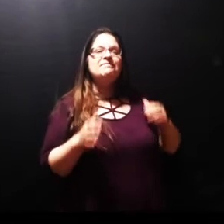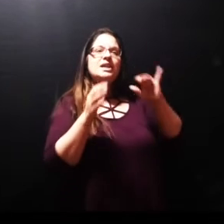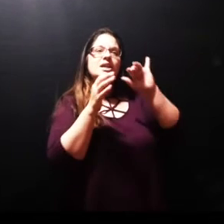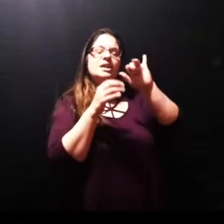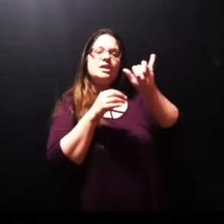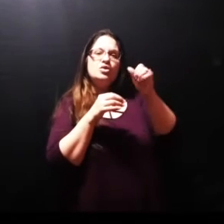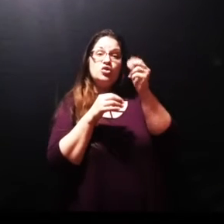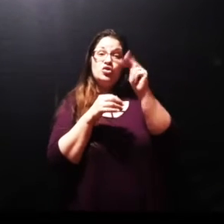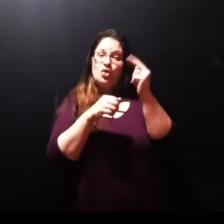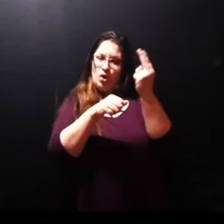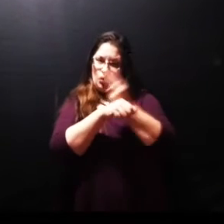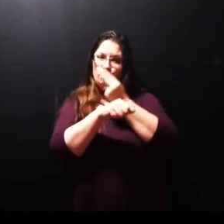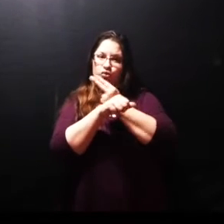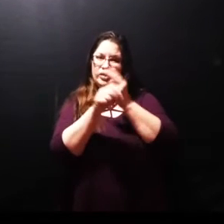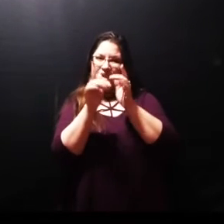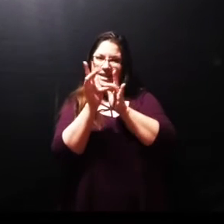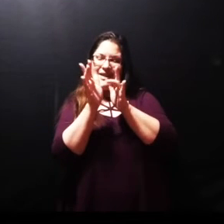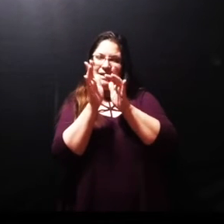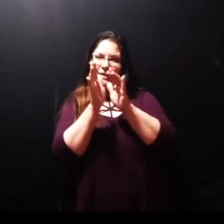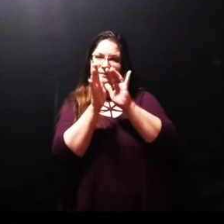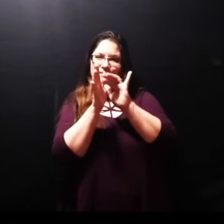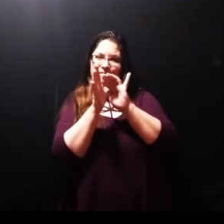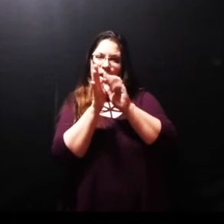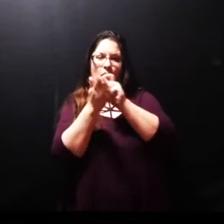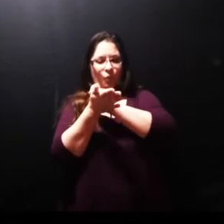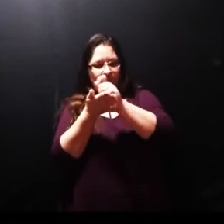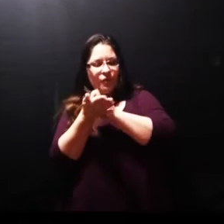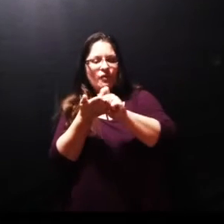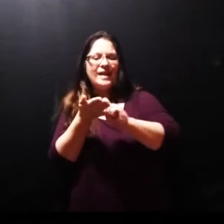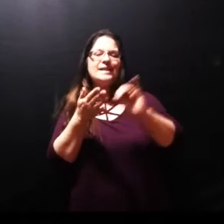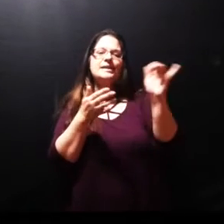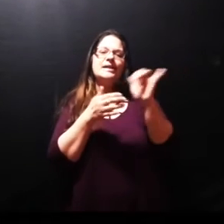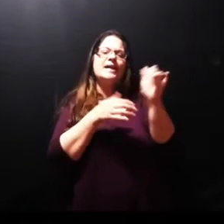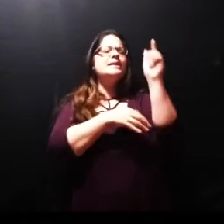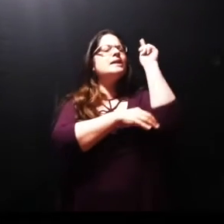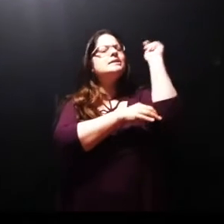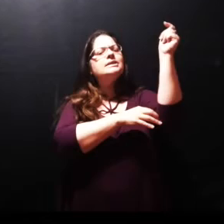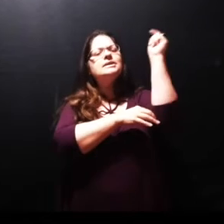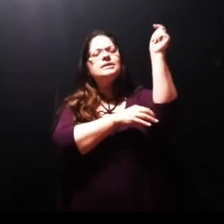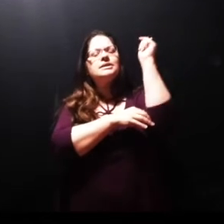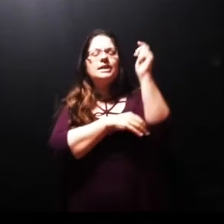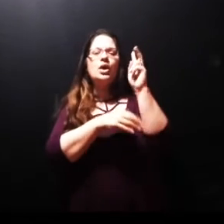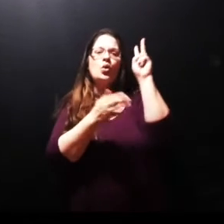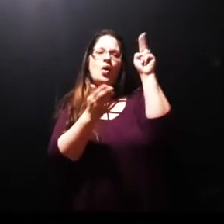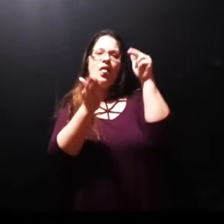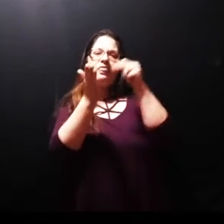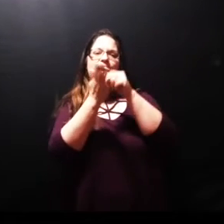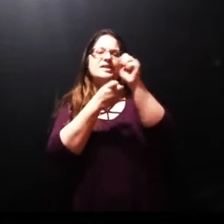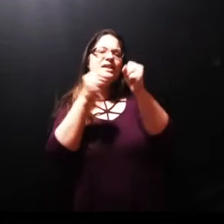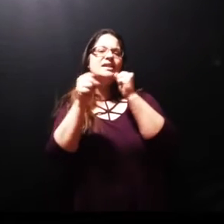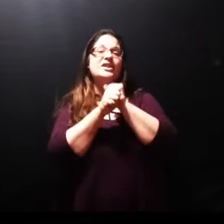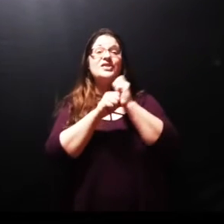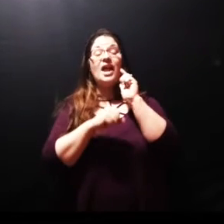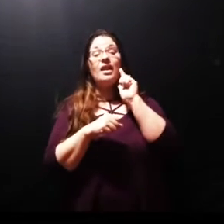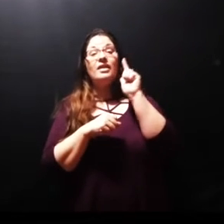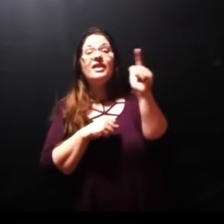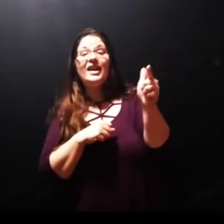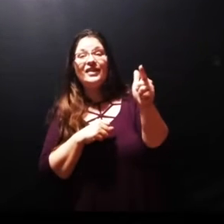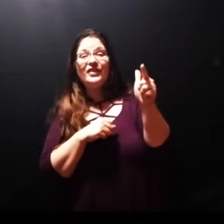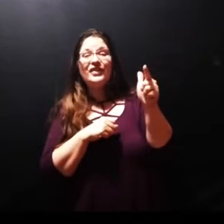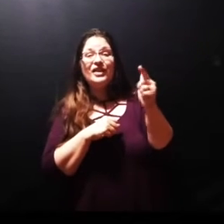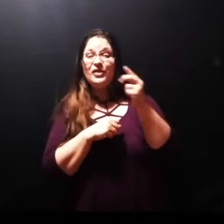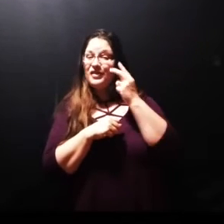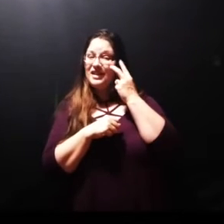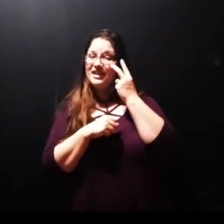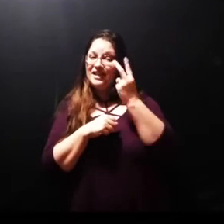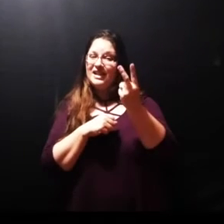so that we know that there is resurrection that there is joy that there is victory 2,000 years later there